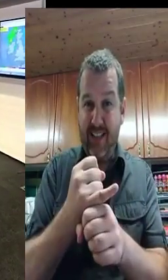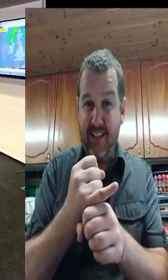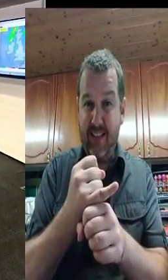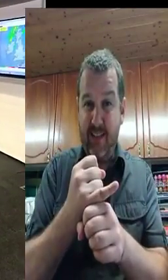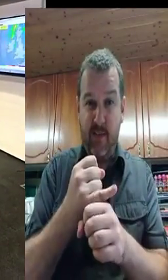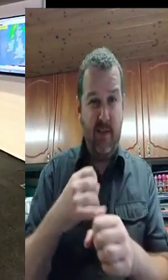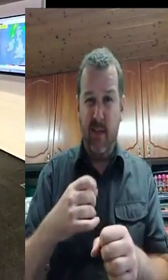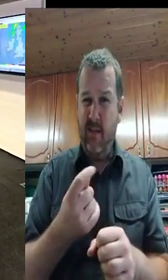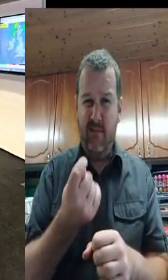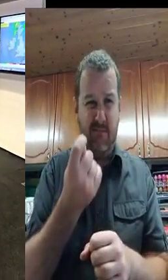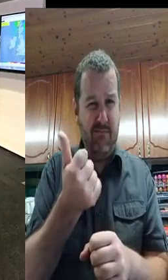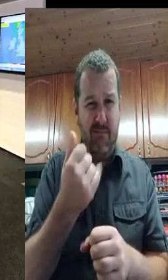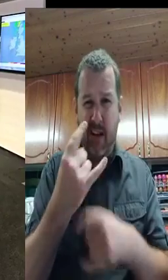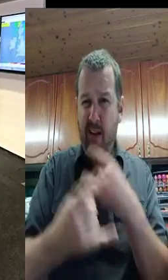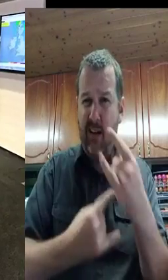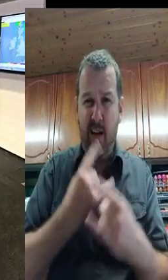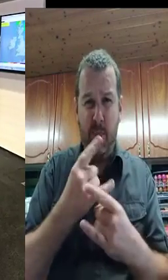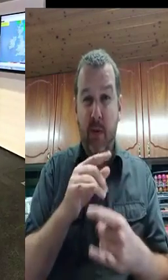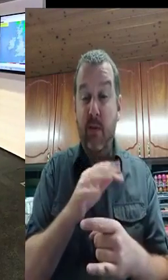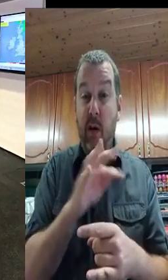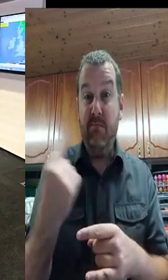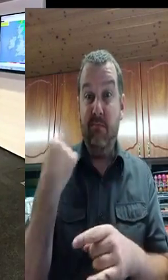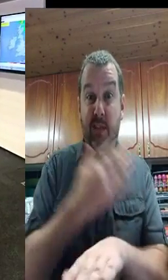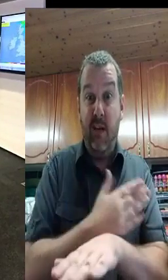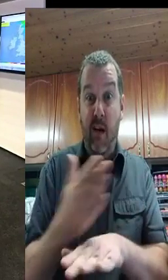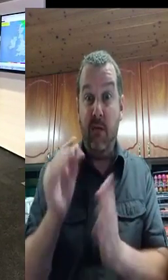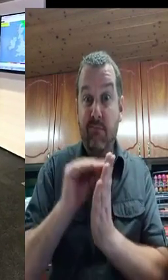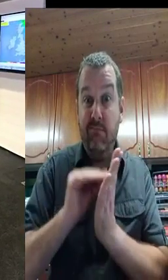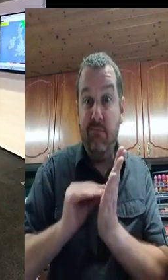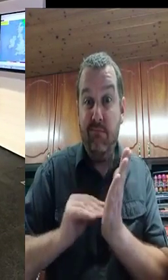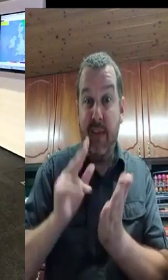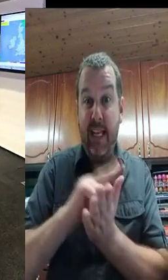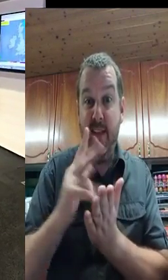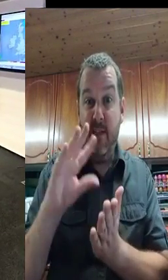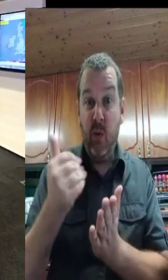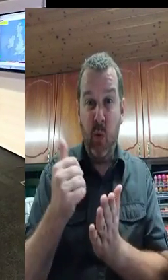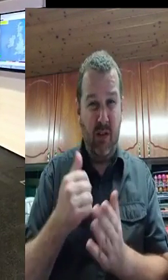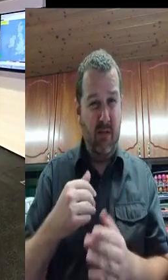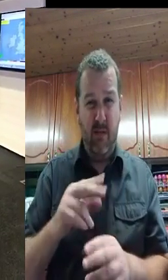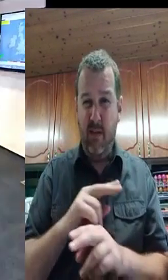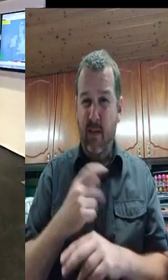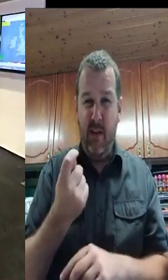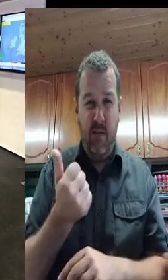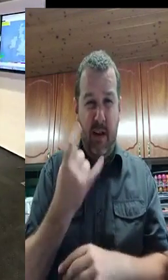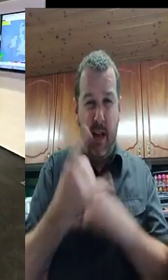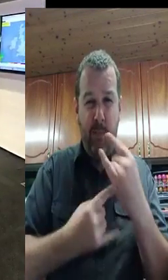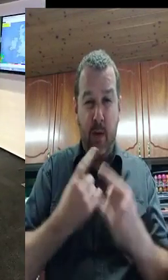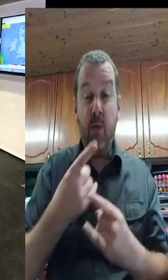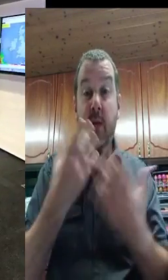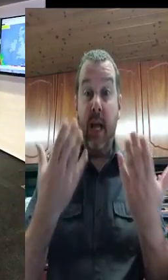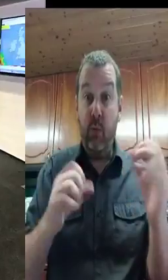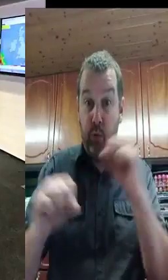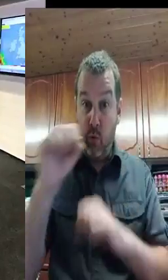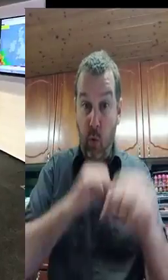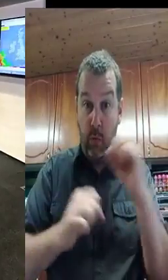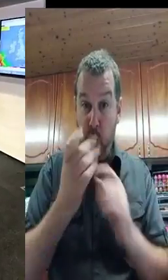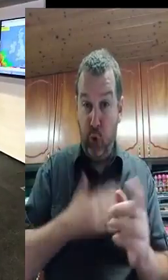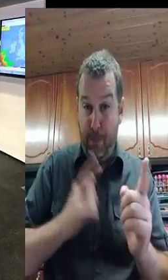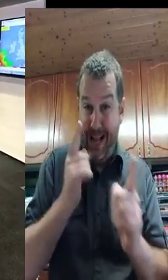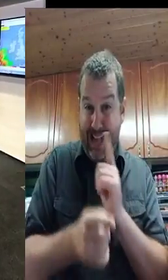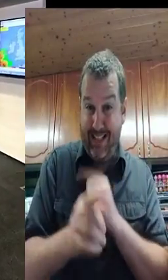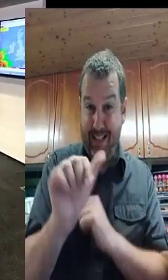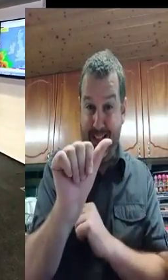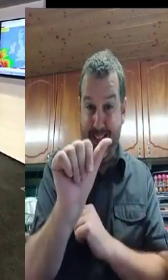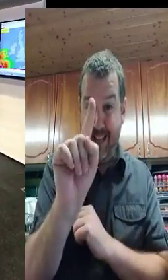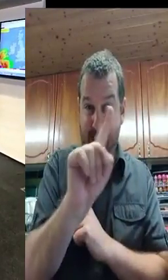the central equatorial zone of Africa. They move westwards in the trade winds past the Cape Verde Islands and then continue